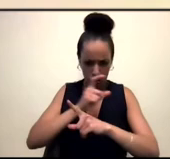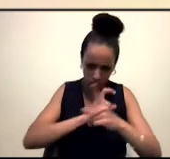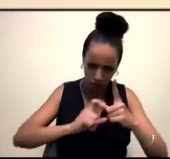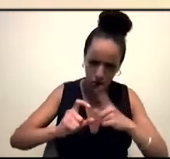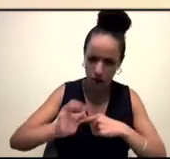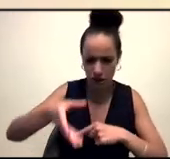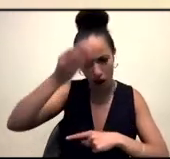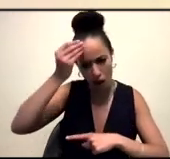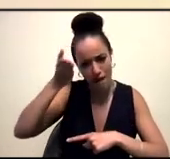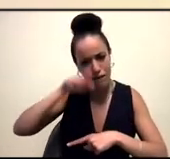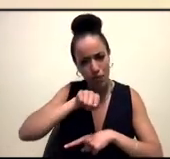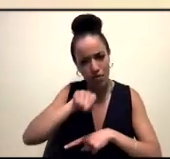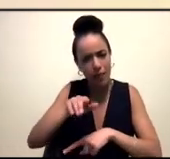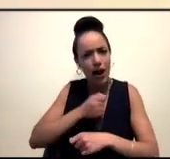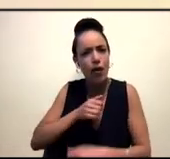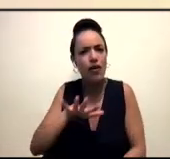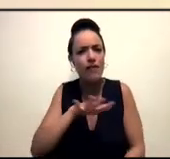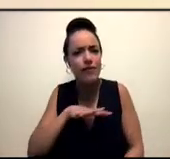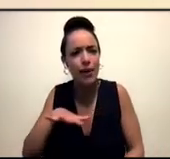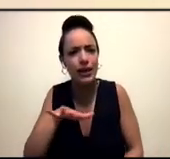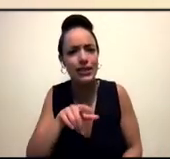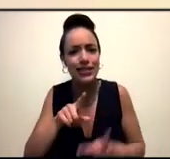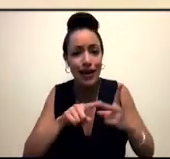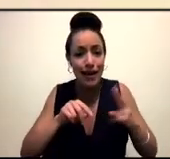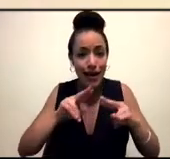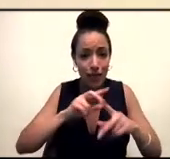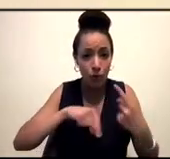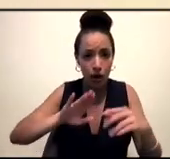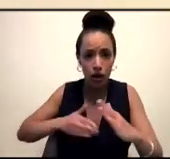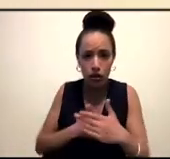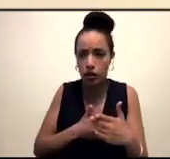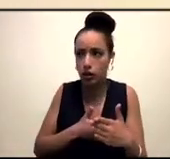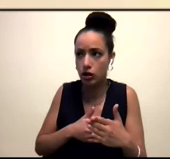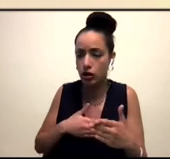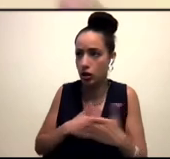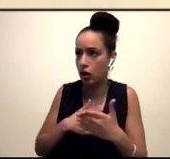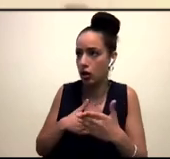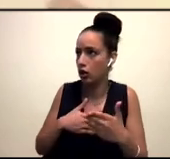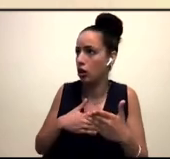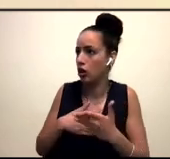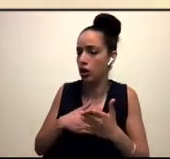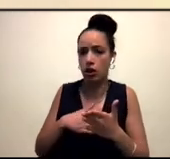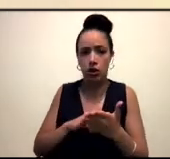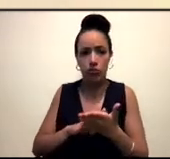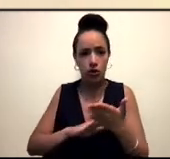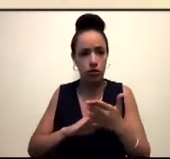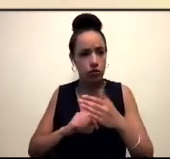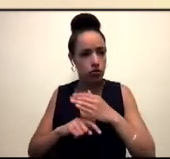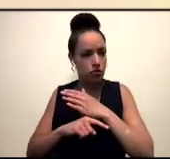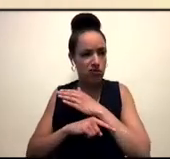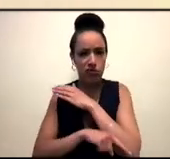And, and I think that, like, if we don't have access to that, like, we get deprived of that knowledge too, right, of how how people survived.